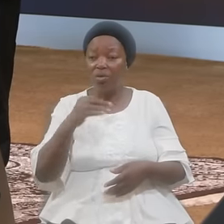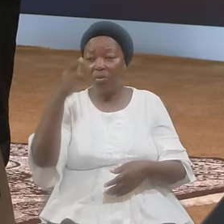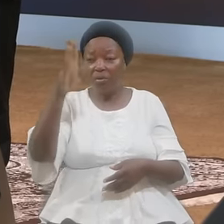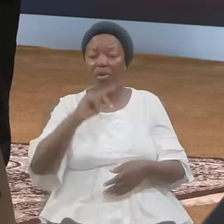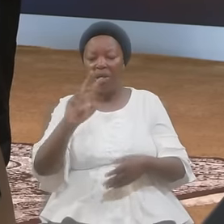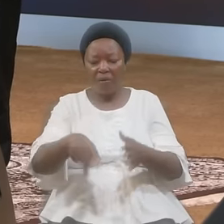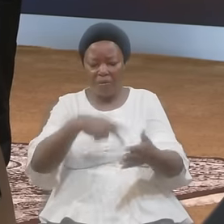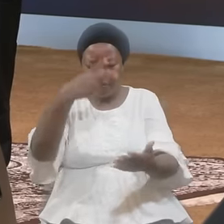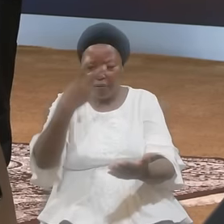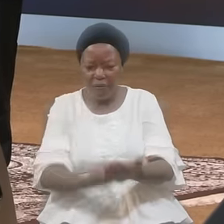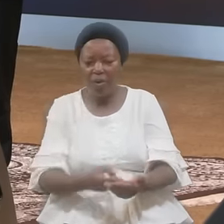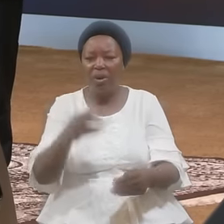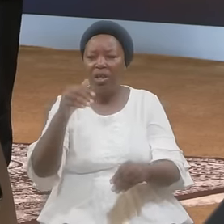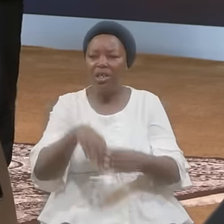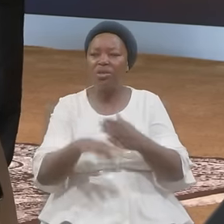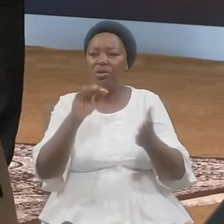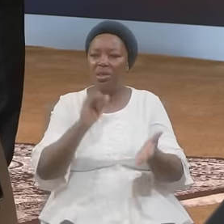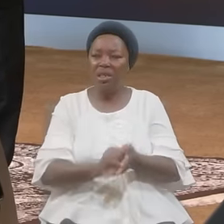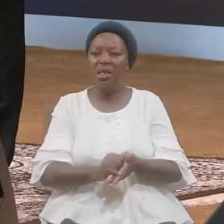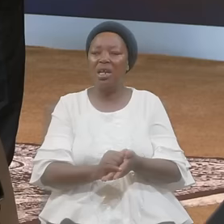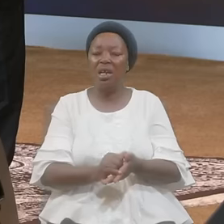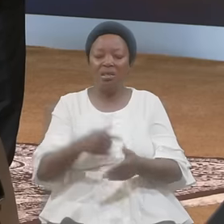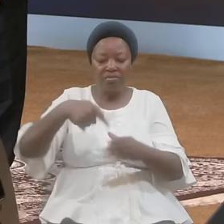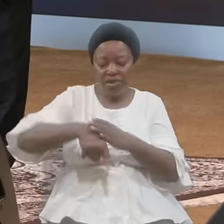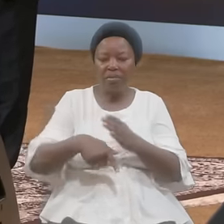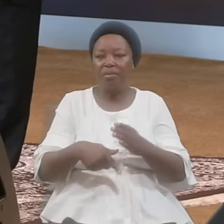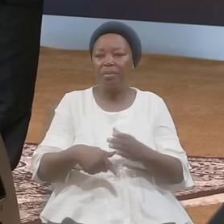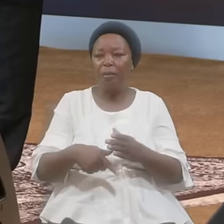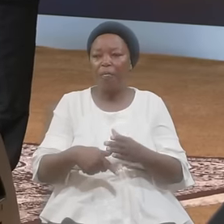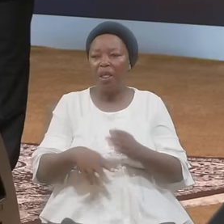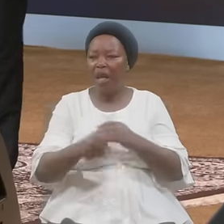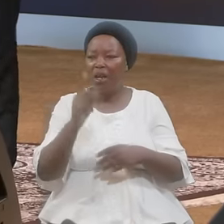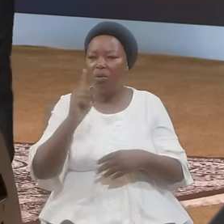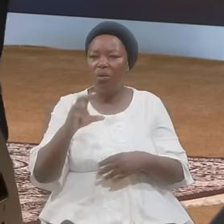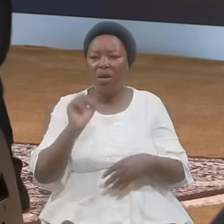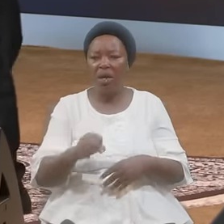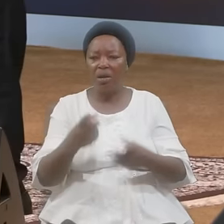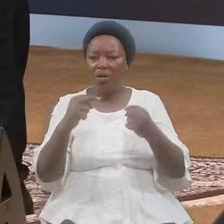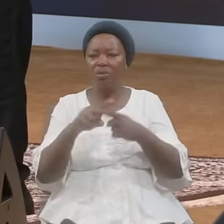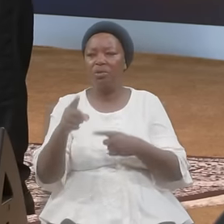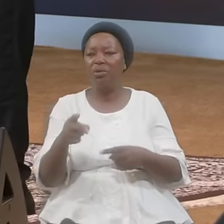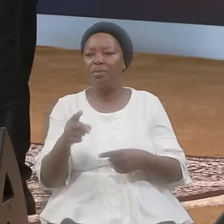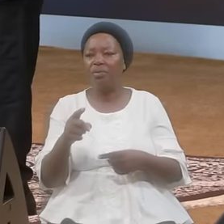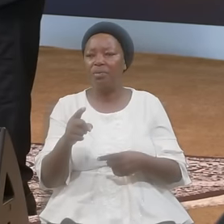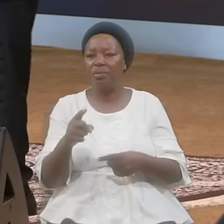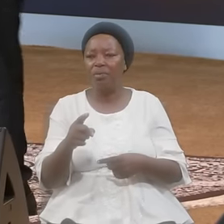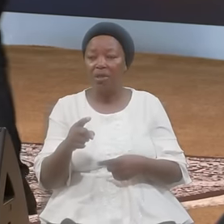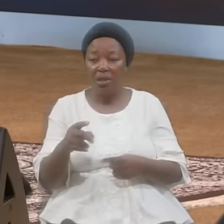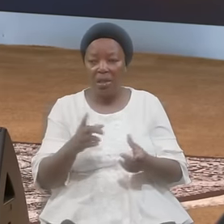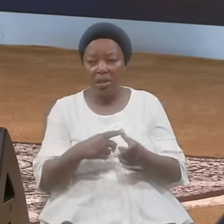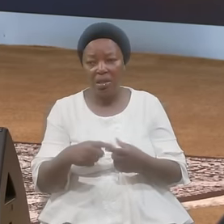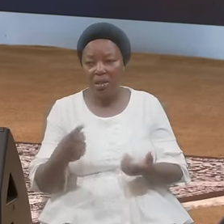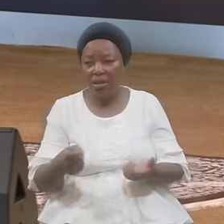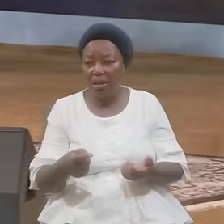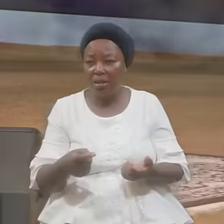Fall Into That Ditch Anybody Can Come To You You Know I